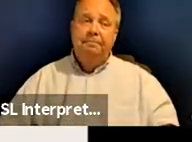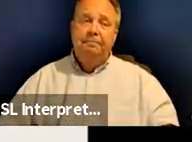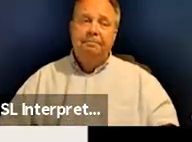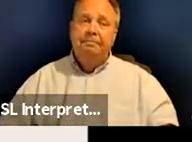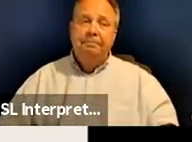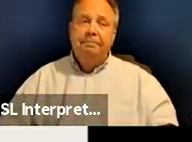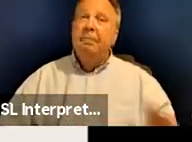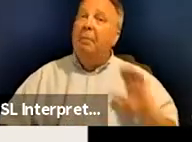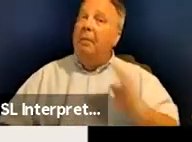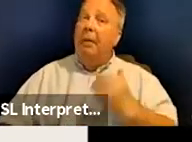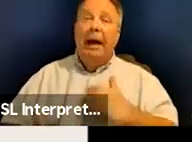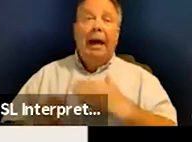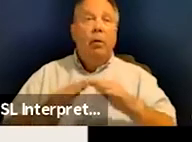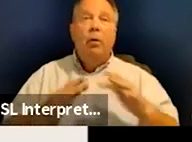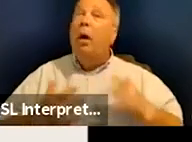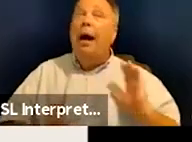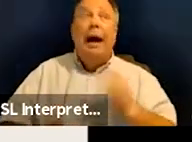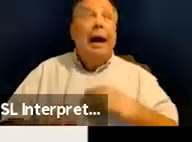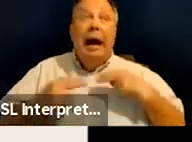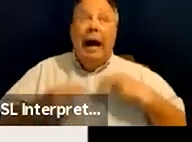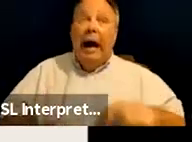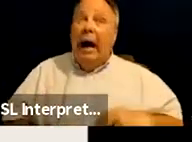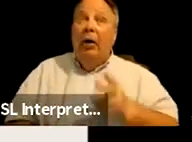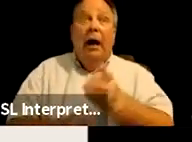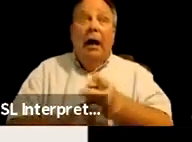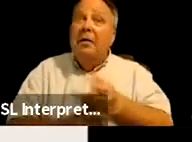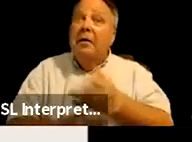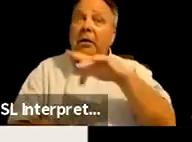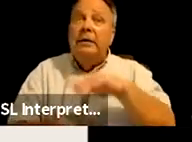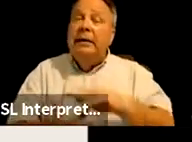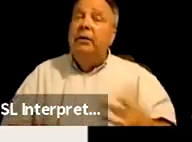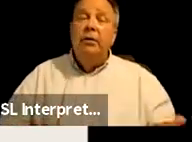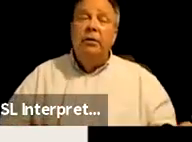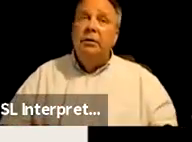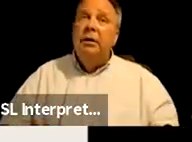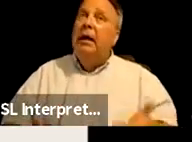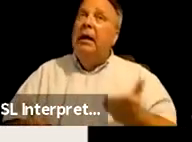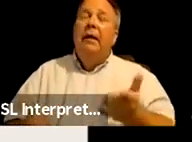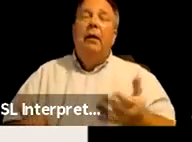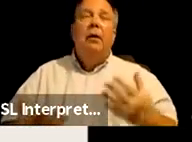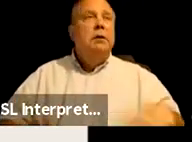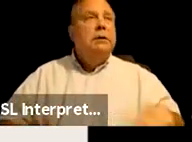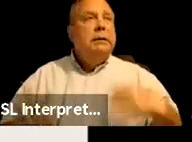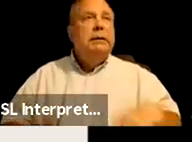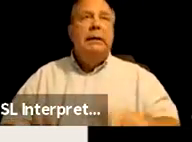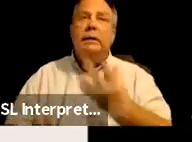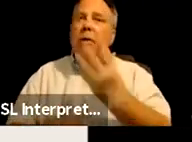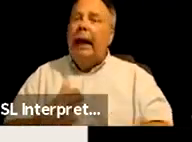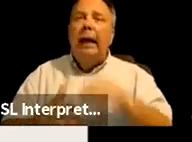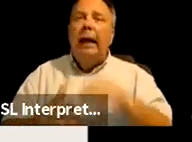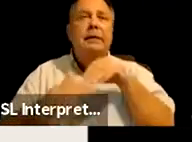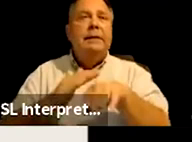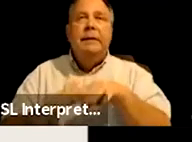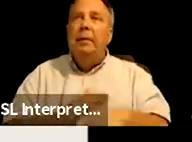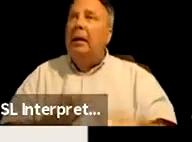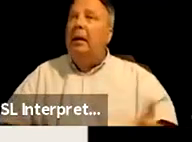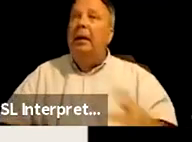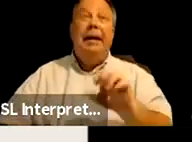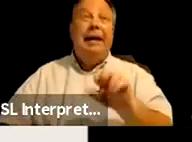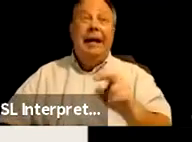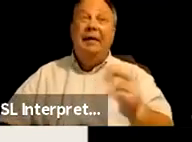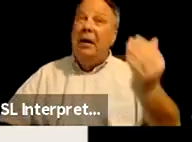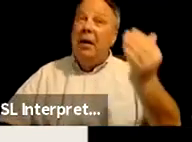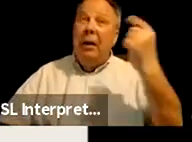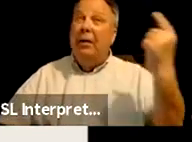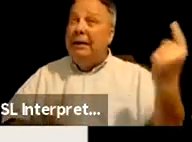our community events, our healthcare centers, you know, there is such a lack of accessibility and even awareness and